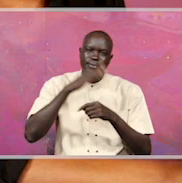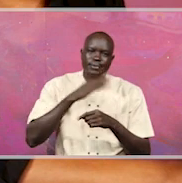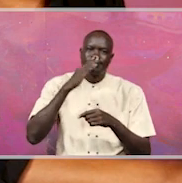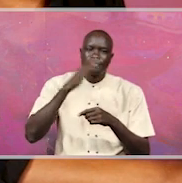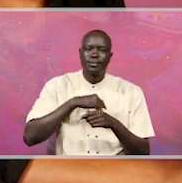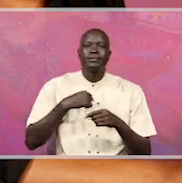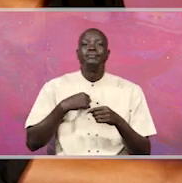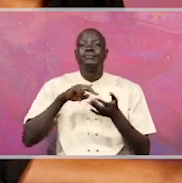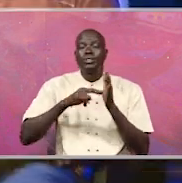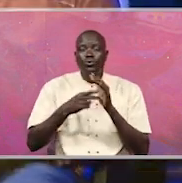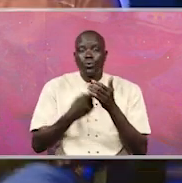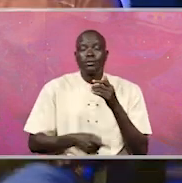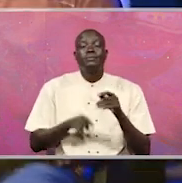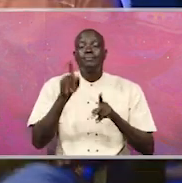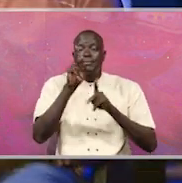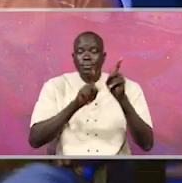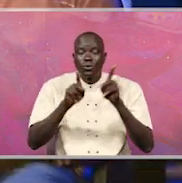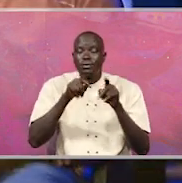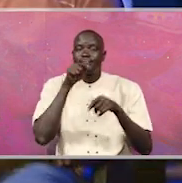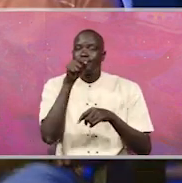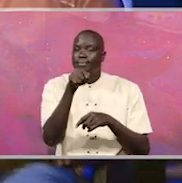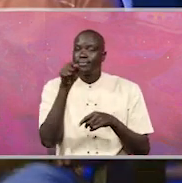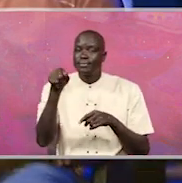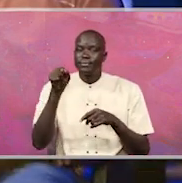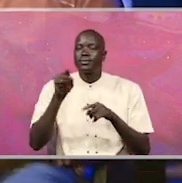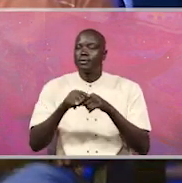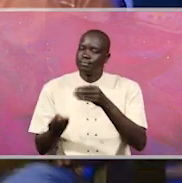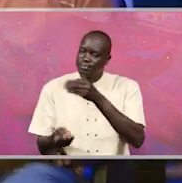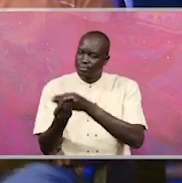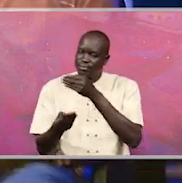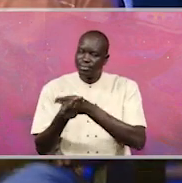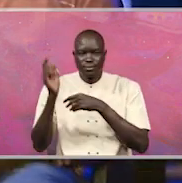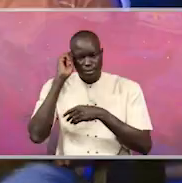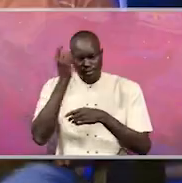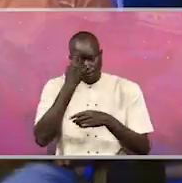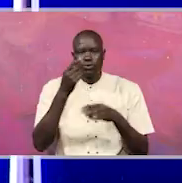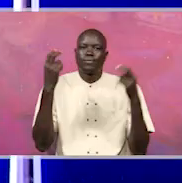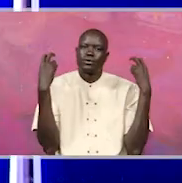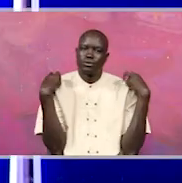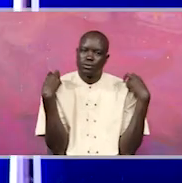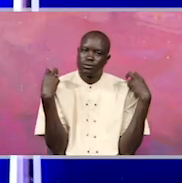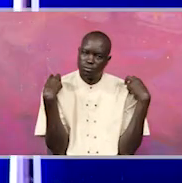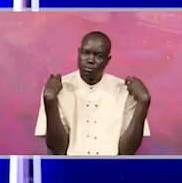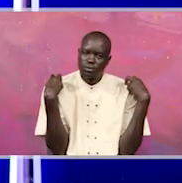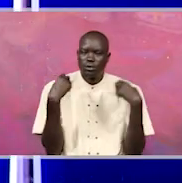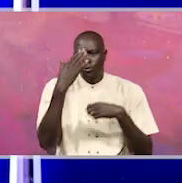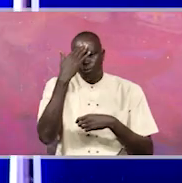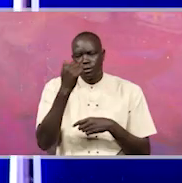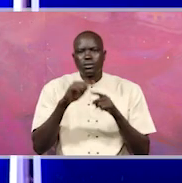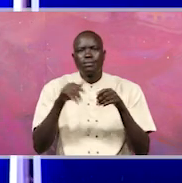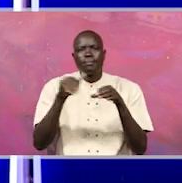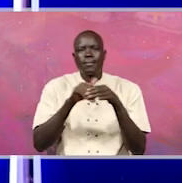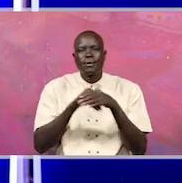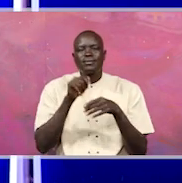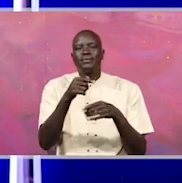is us, the citizens who are either getting worse, who are corrupting the government officials. Where are these corrupt people coming from? They are members